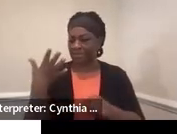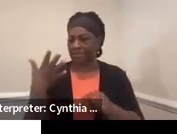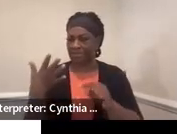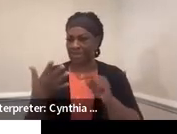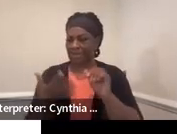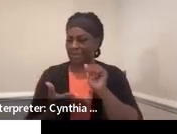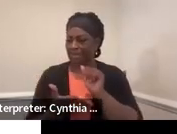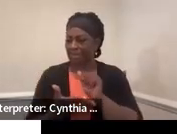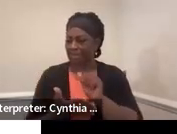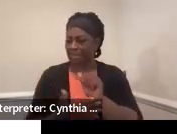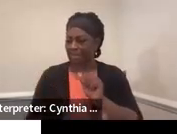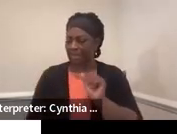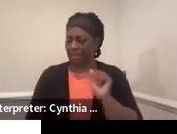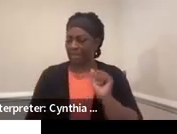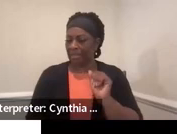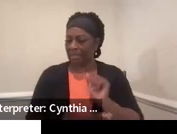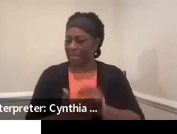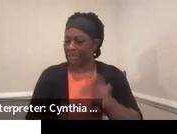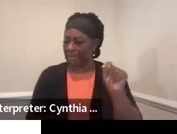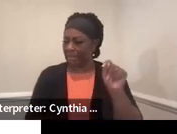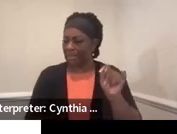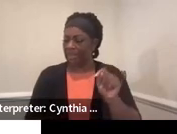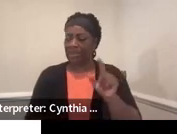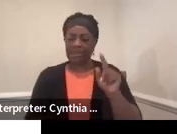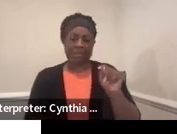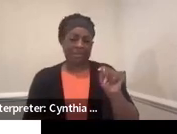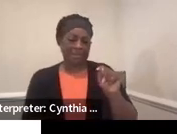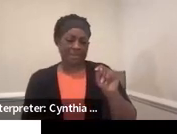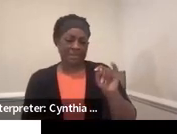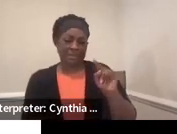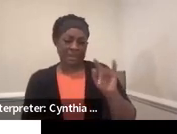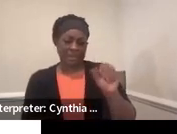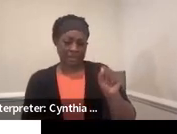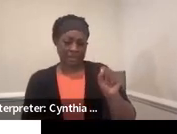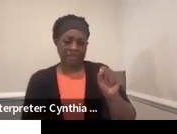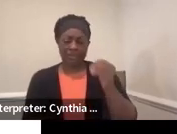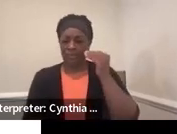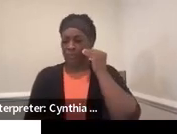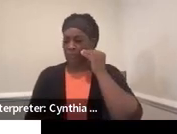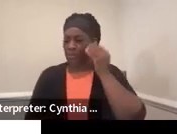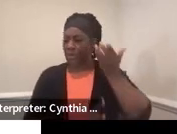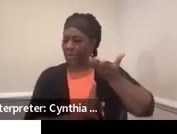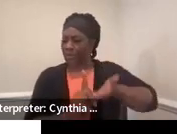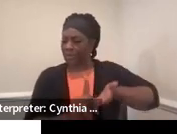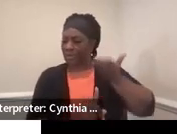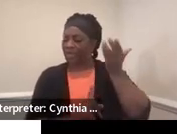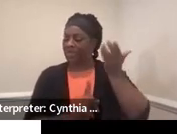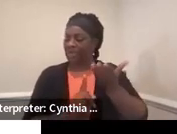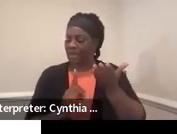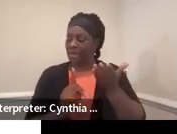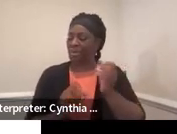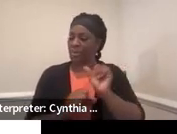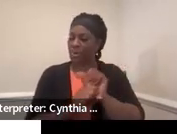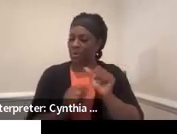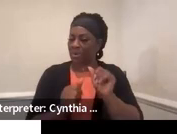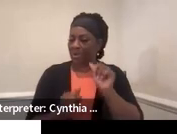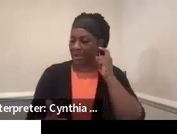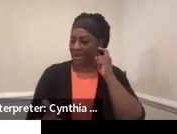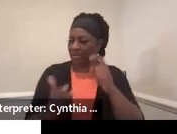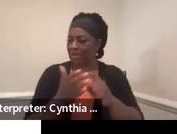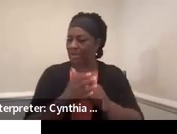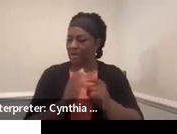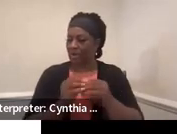it. Titus, who is with us, as you know, does a lot with Indicator 1, which is graduation